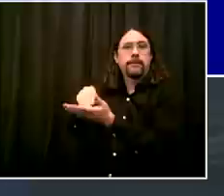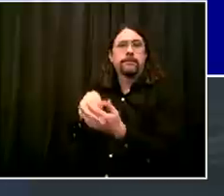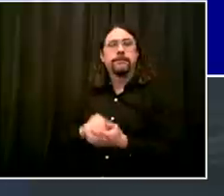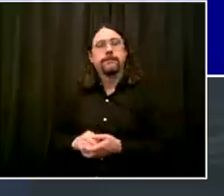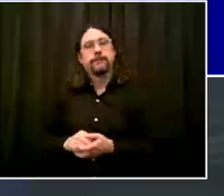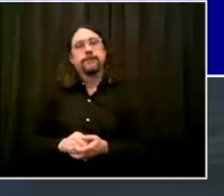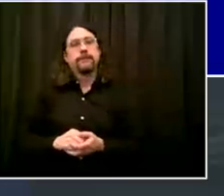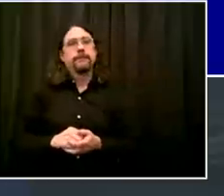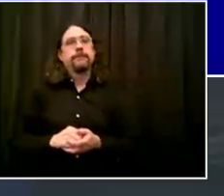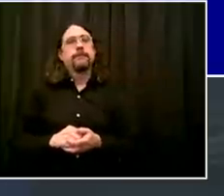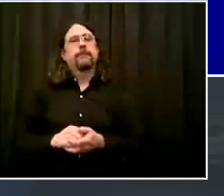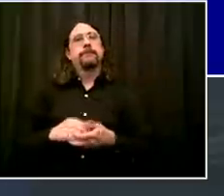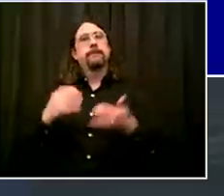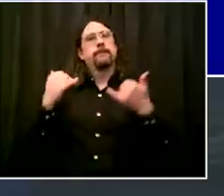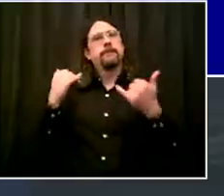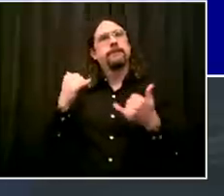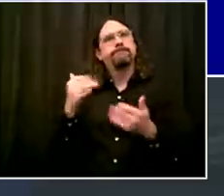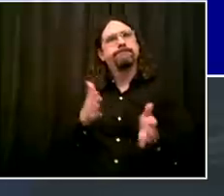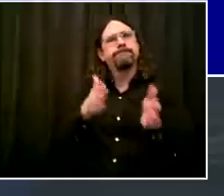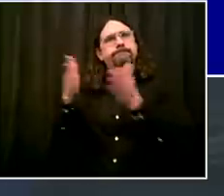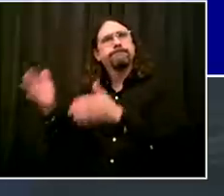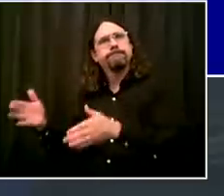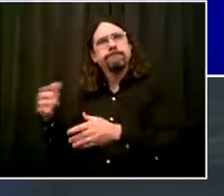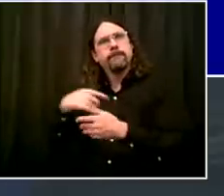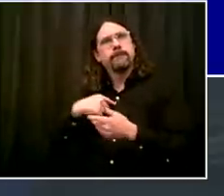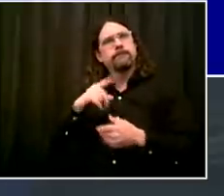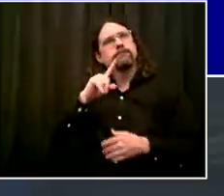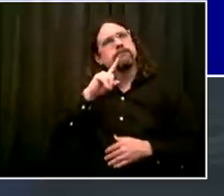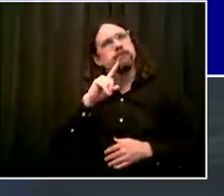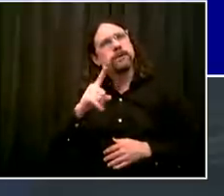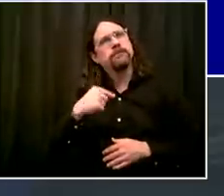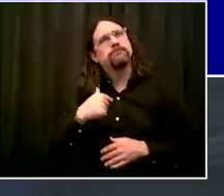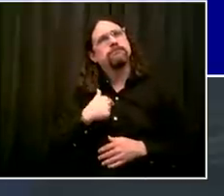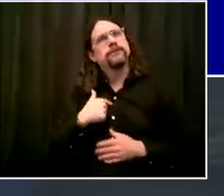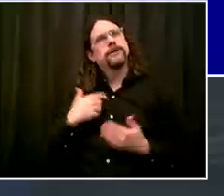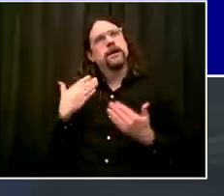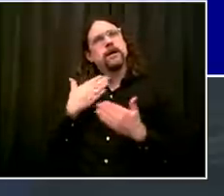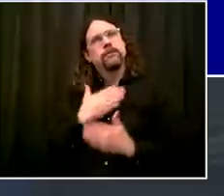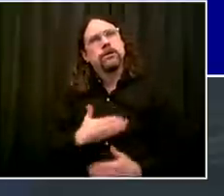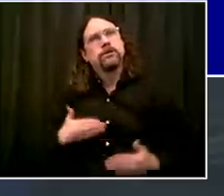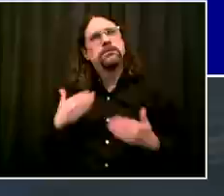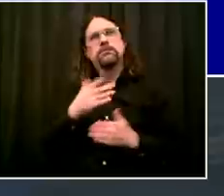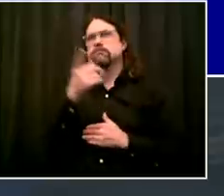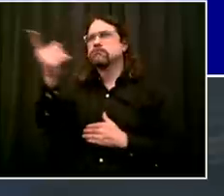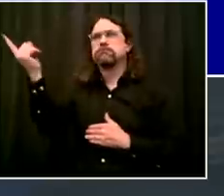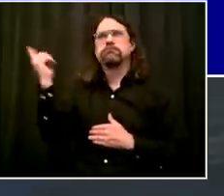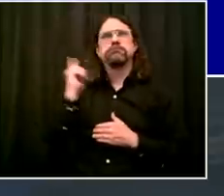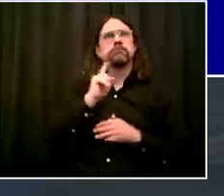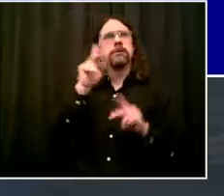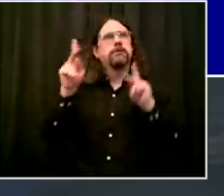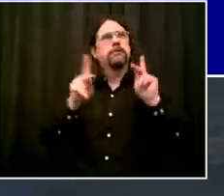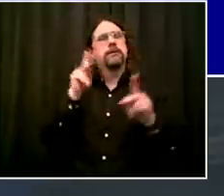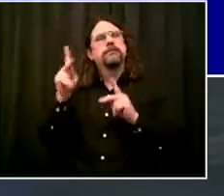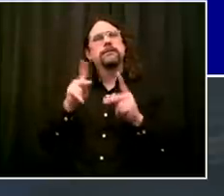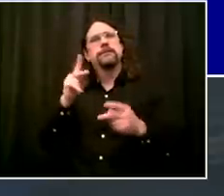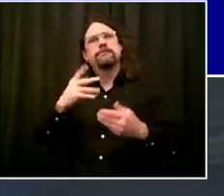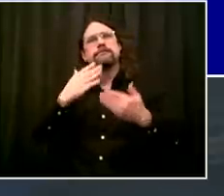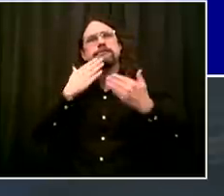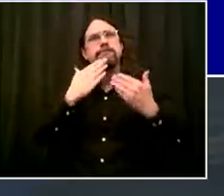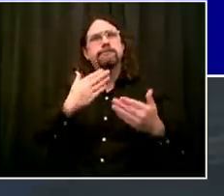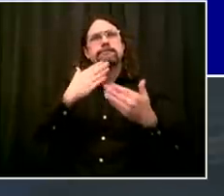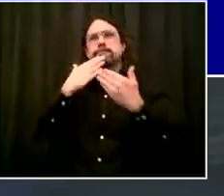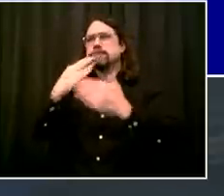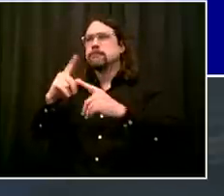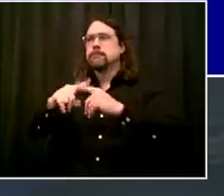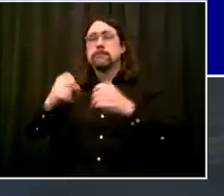who have helped us through this crisis. The many, many good people have stepped up when New Yorkers needed them. And when you think about what